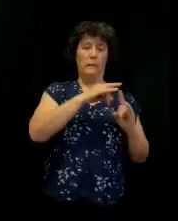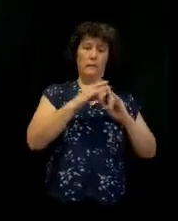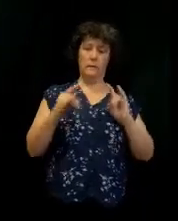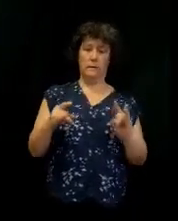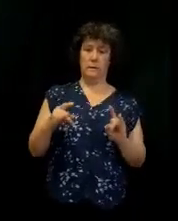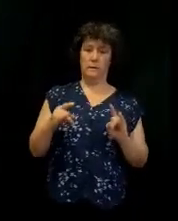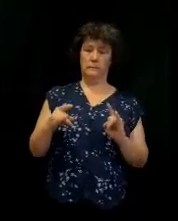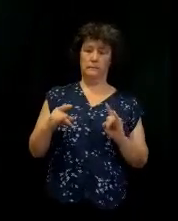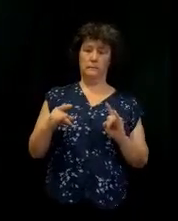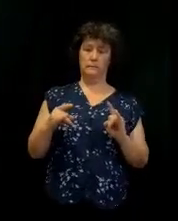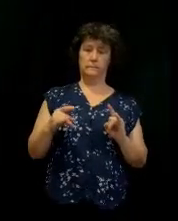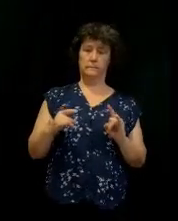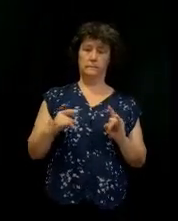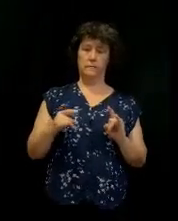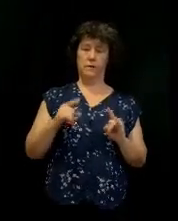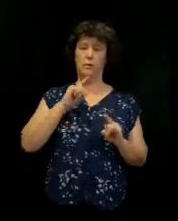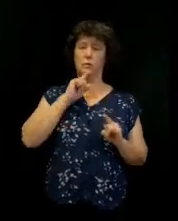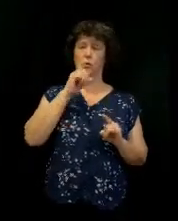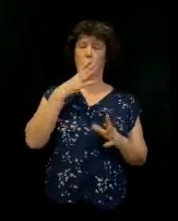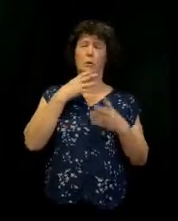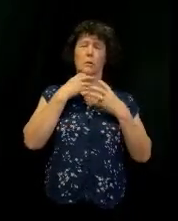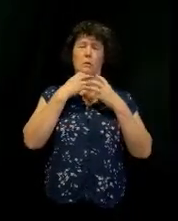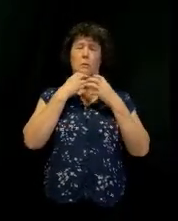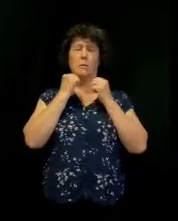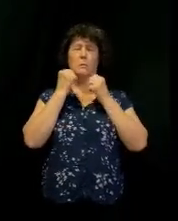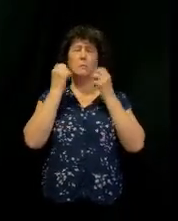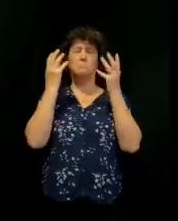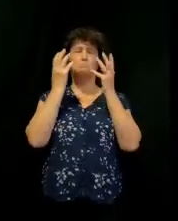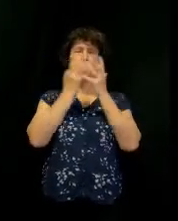They were so encountered the presence of the Lord, it started to change them.